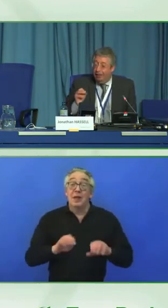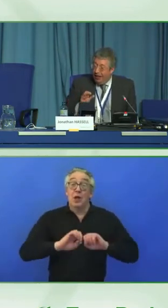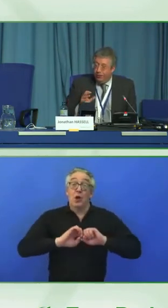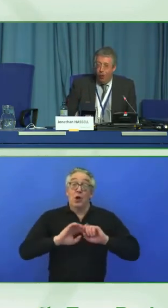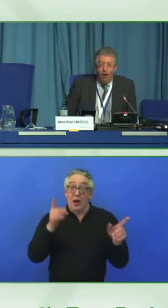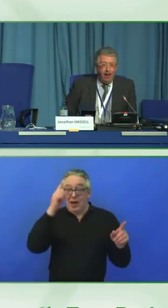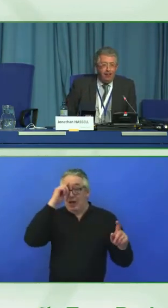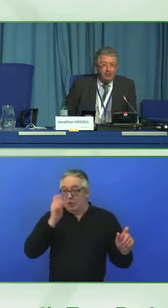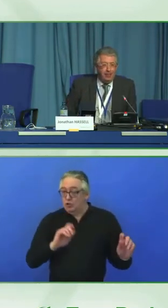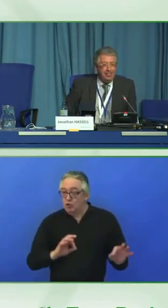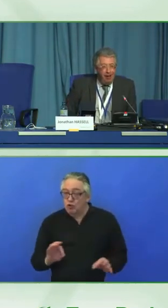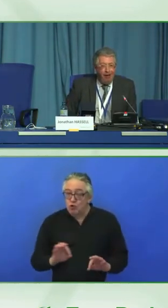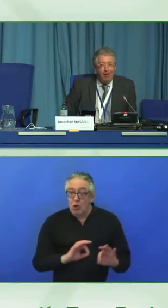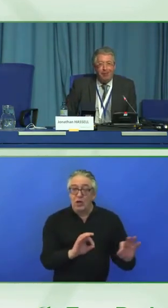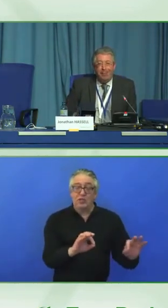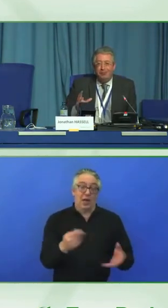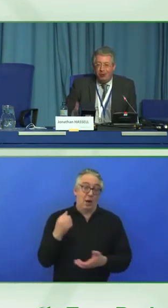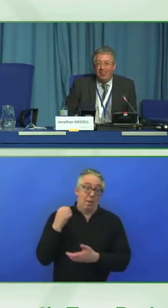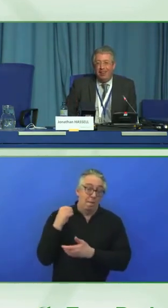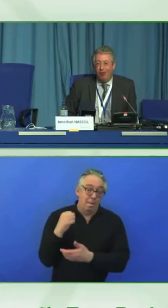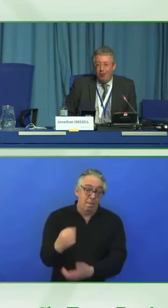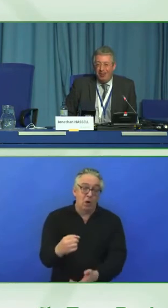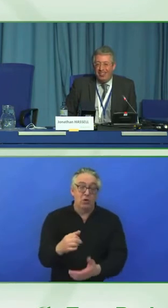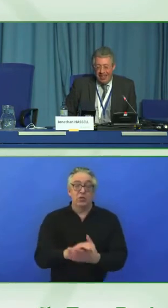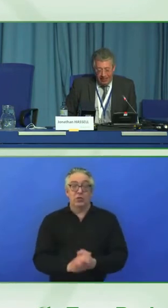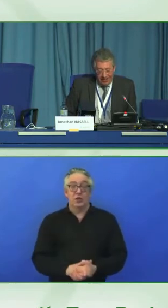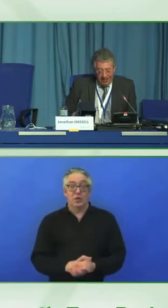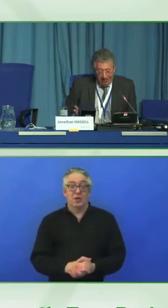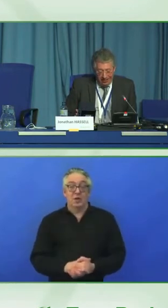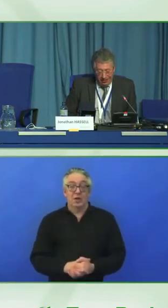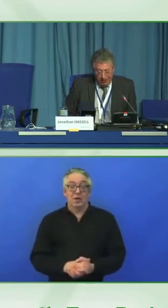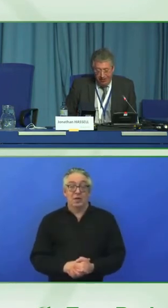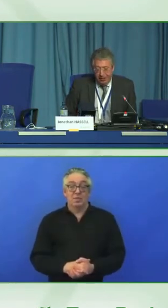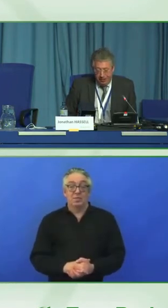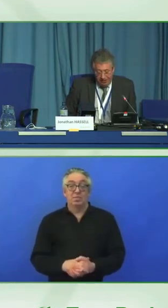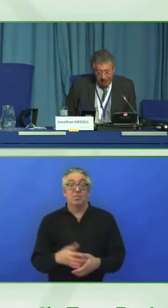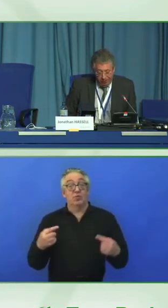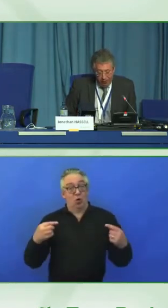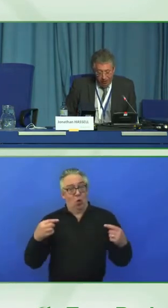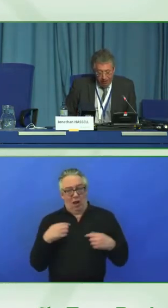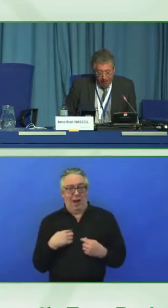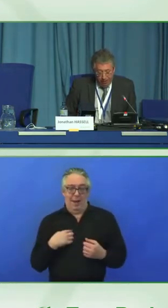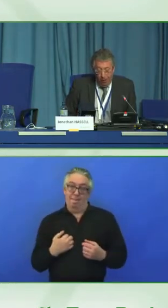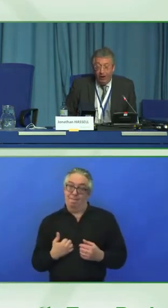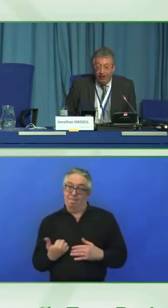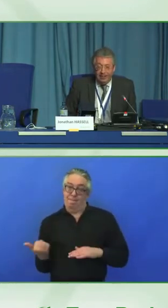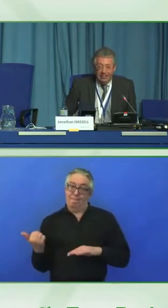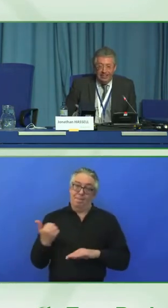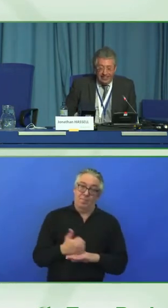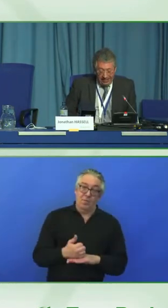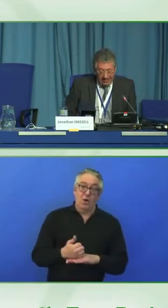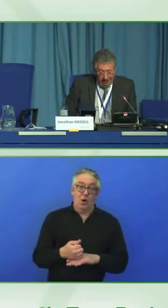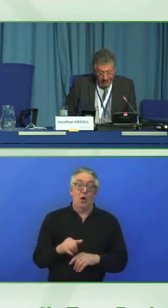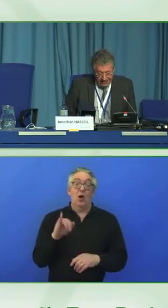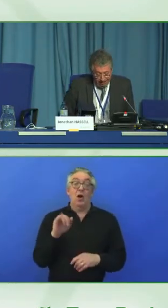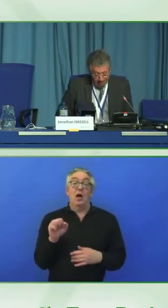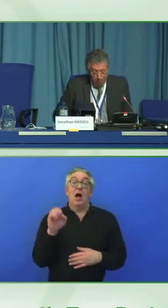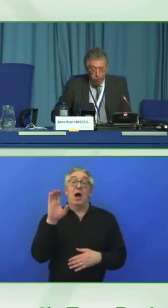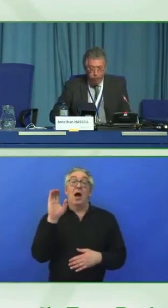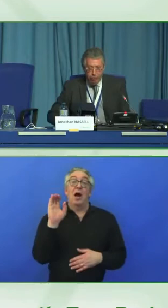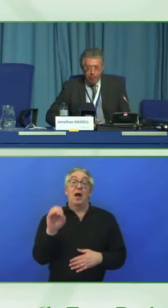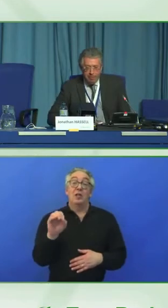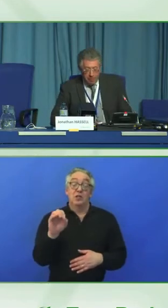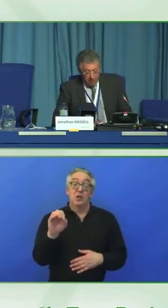And that's why I spent time putting that roadmap together in ISO 30071 part one. Next slide.